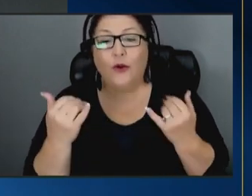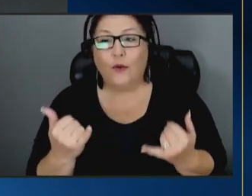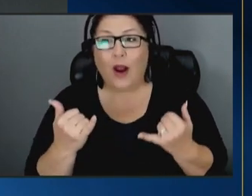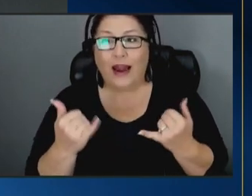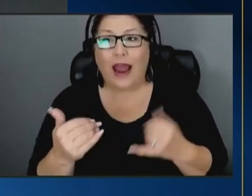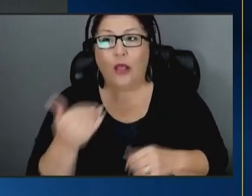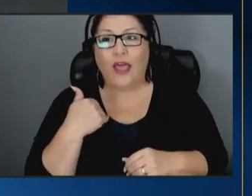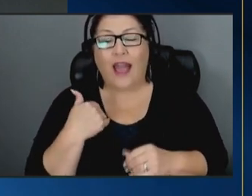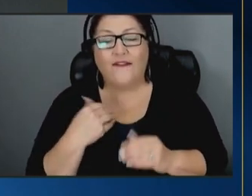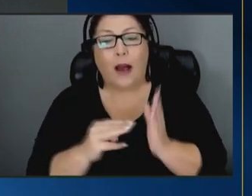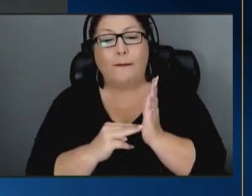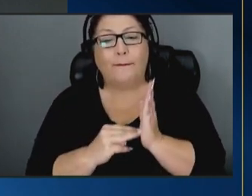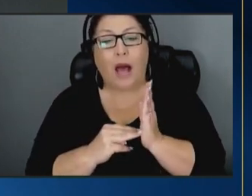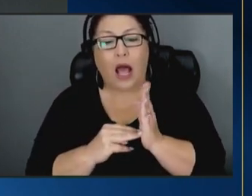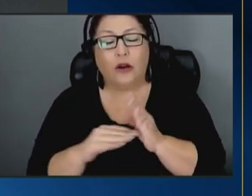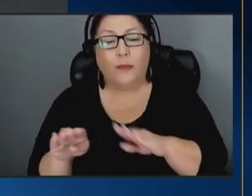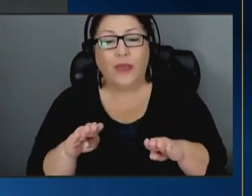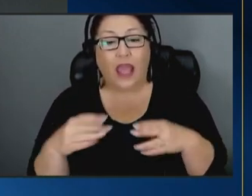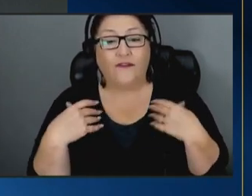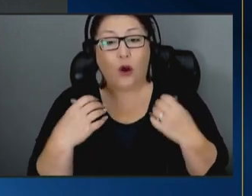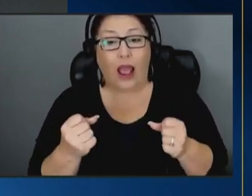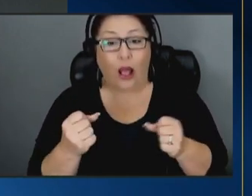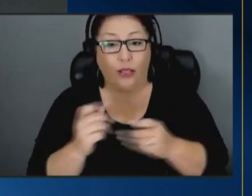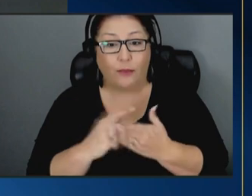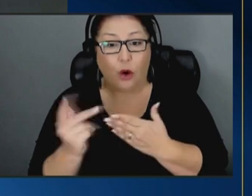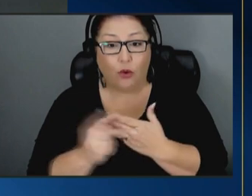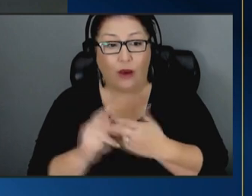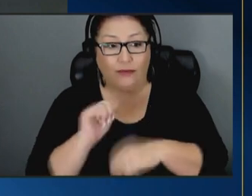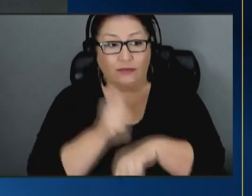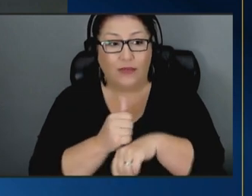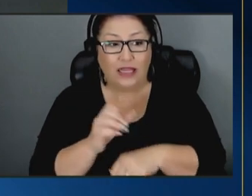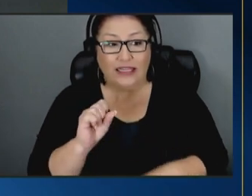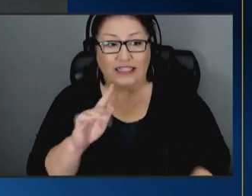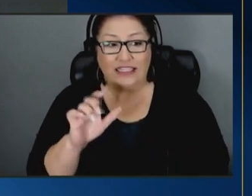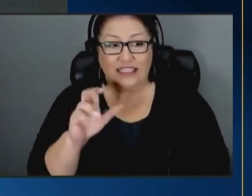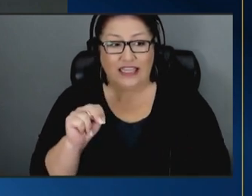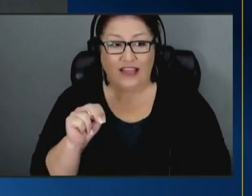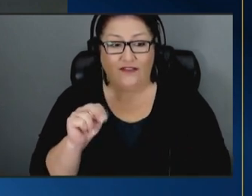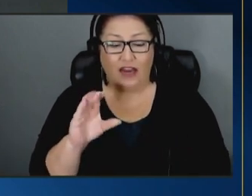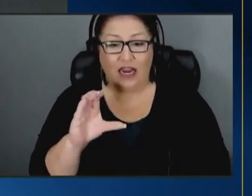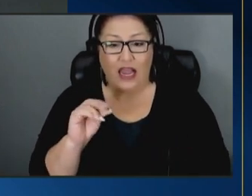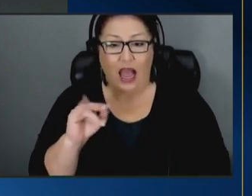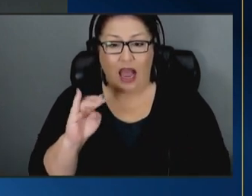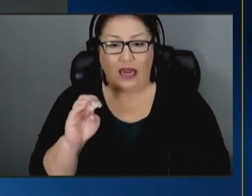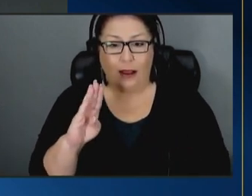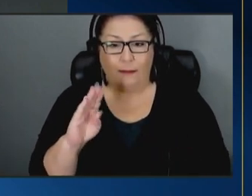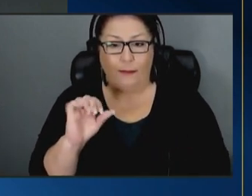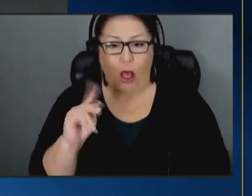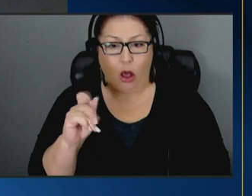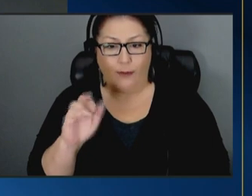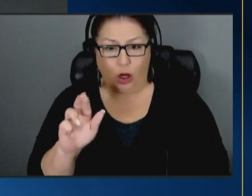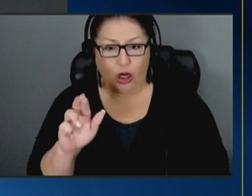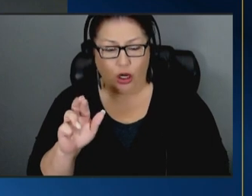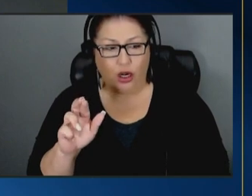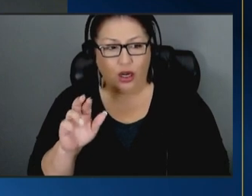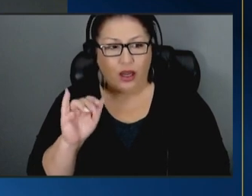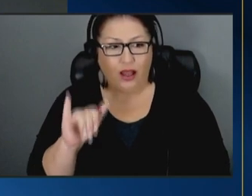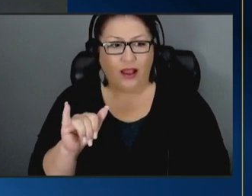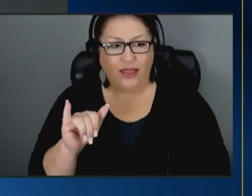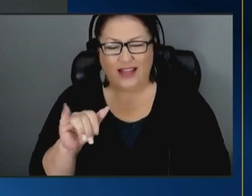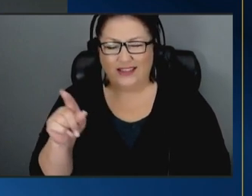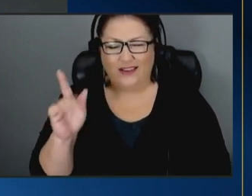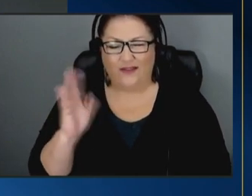model behavioral health program put together by steve and connie bomber he's the former microsoft